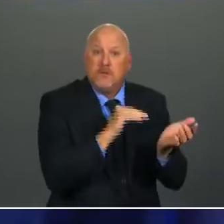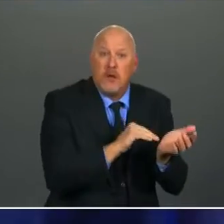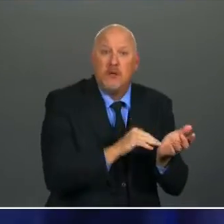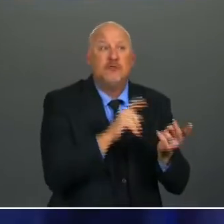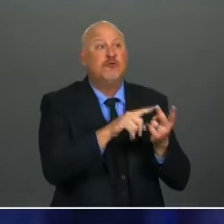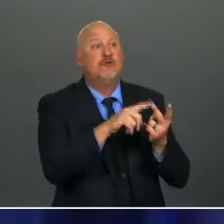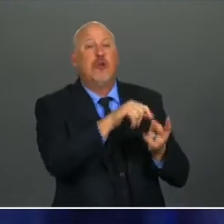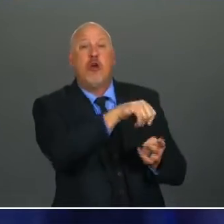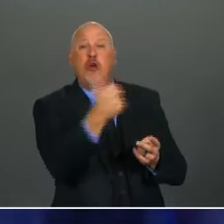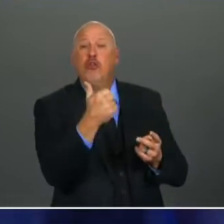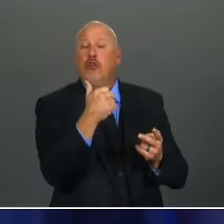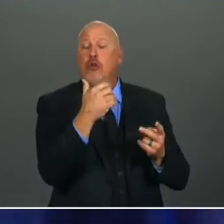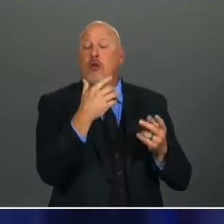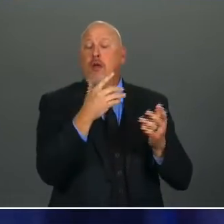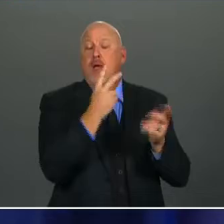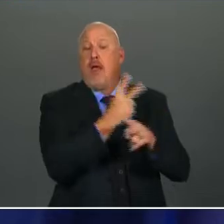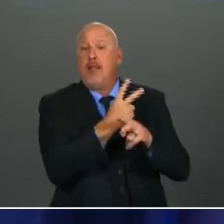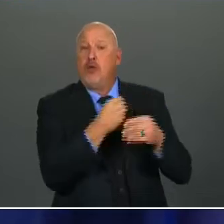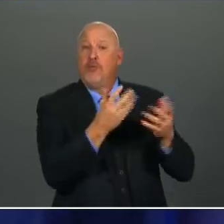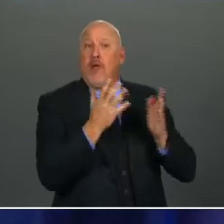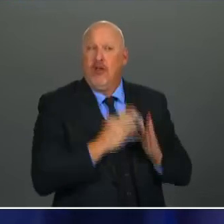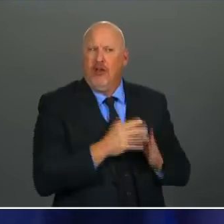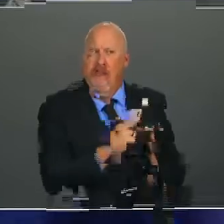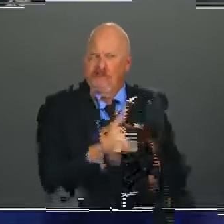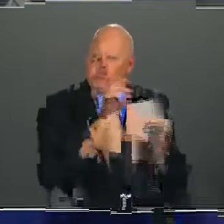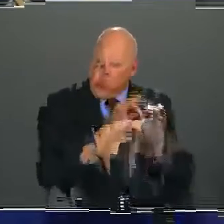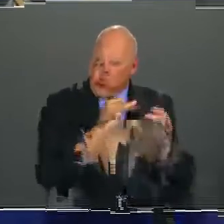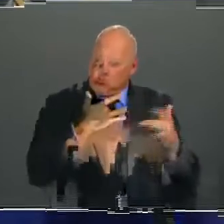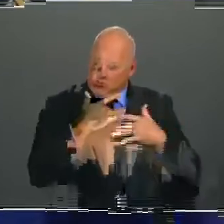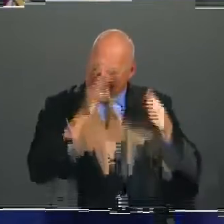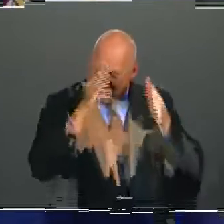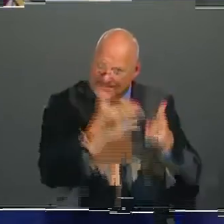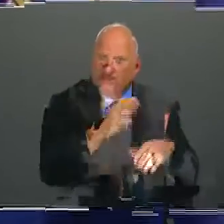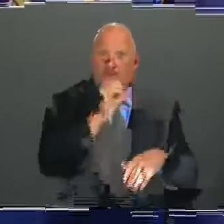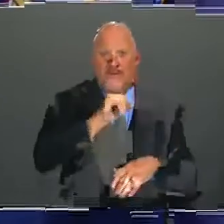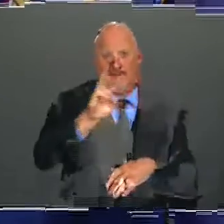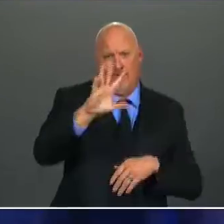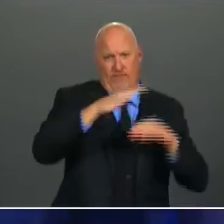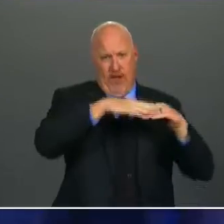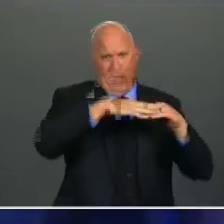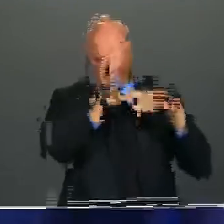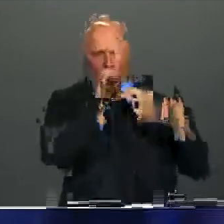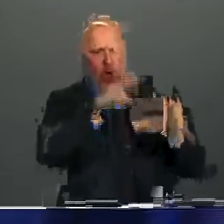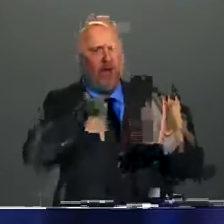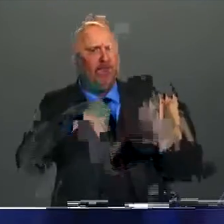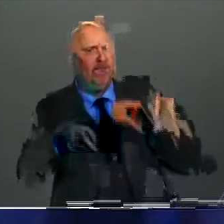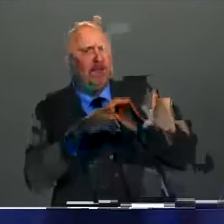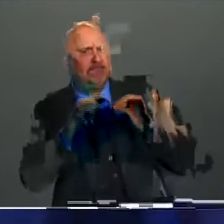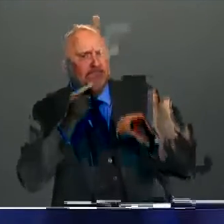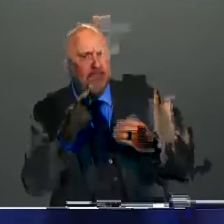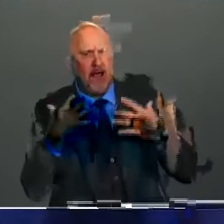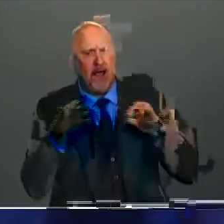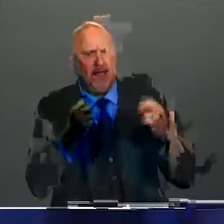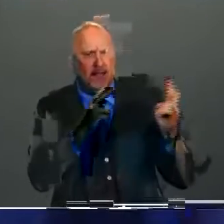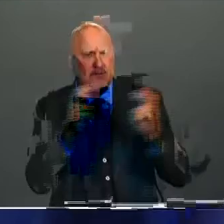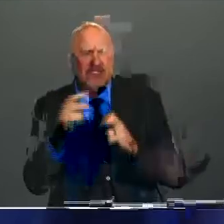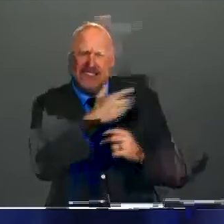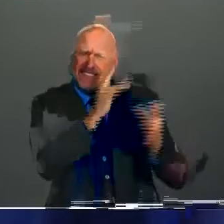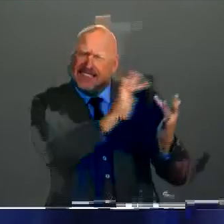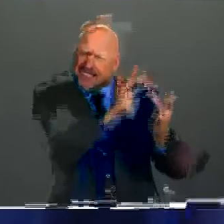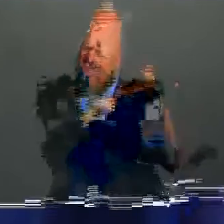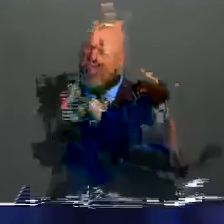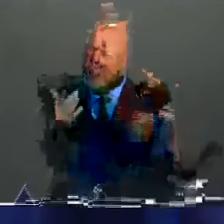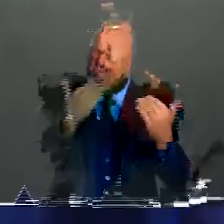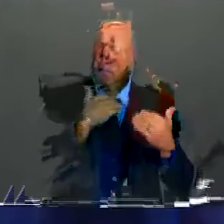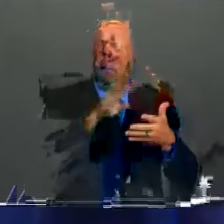to encourage them to get a booster dose. Unfortunately, the whole booster discussion has been very confusing to most people.